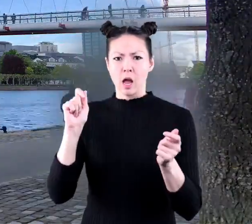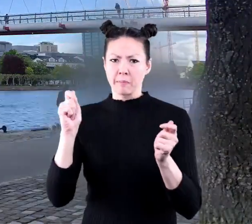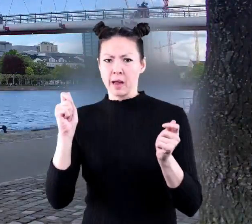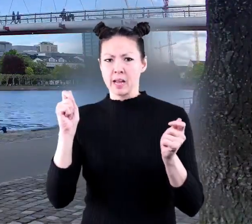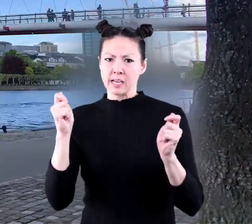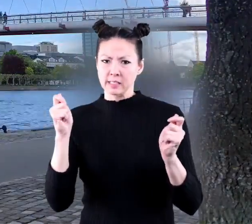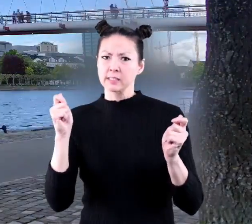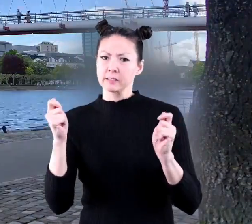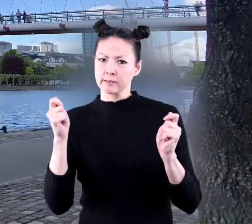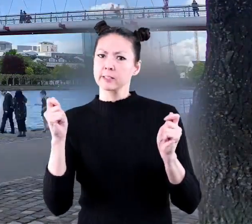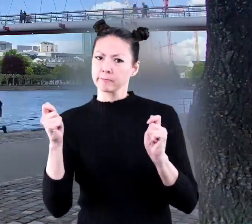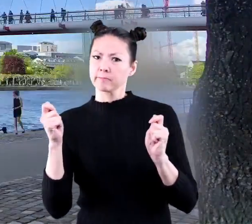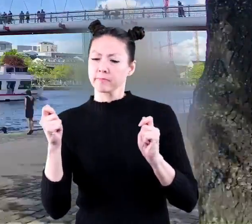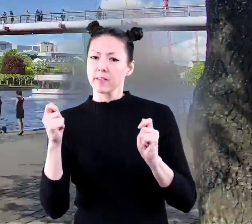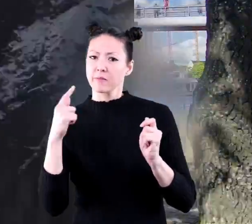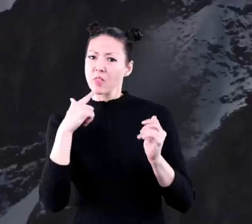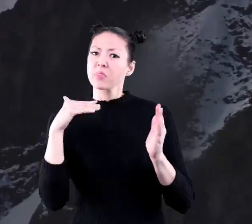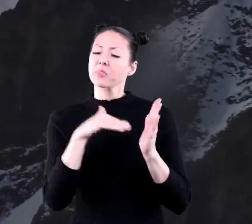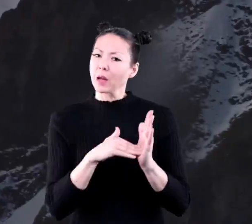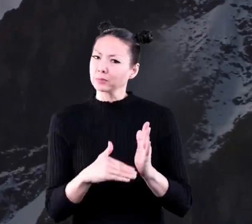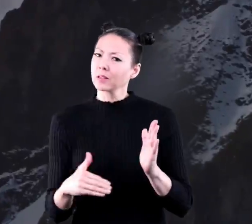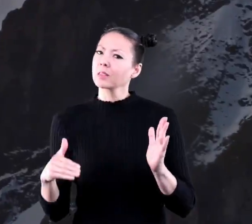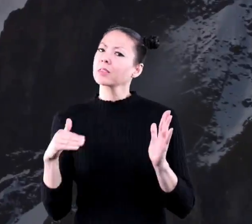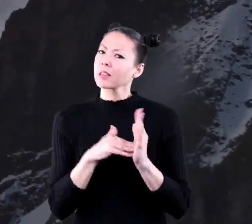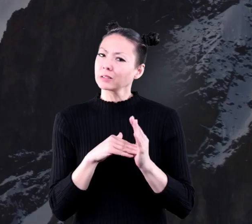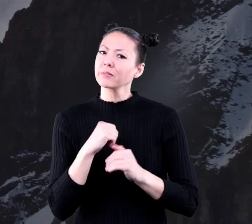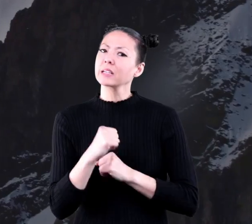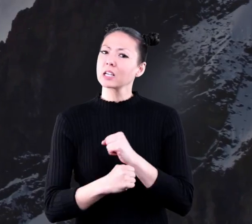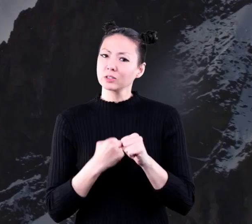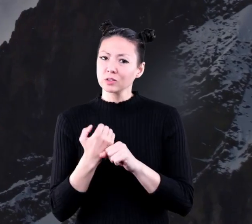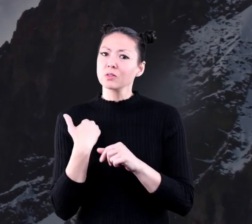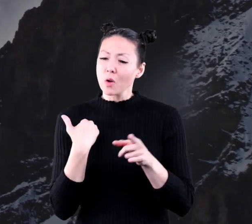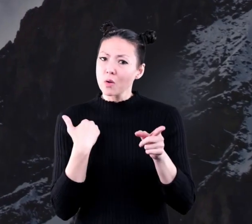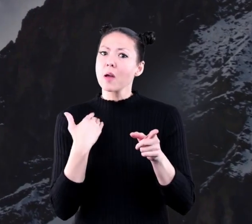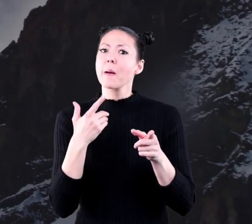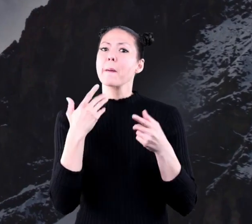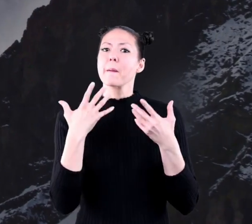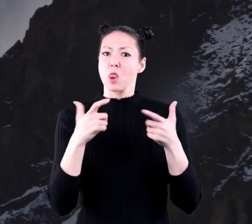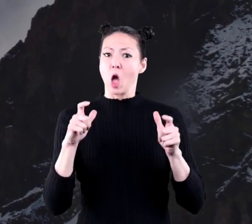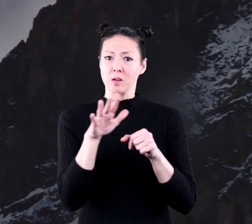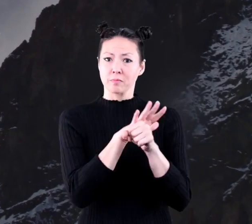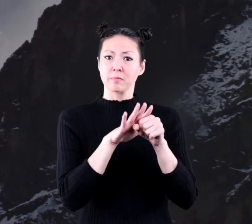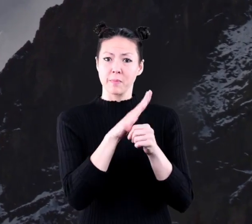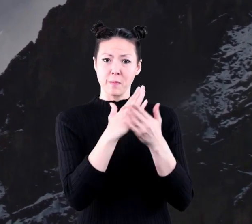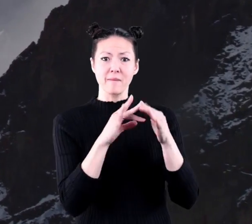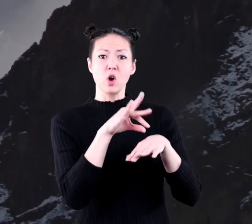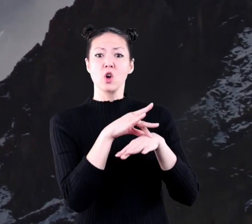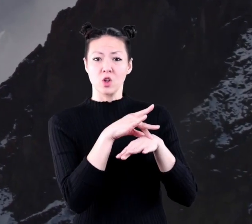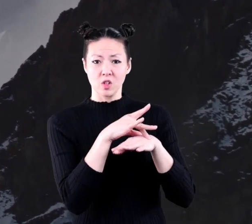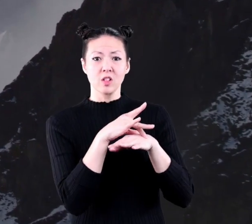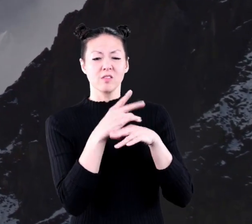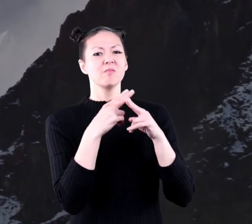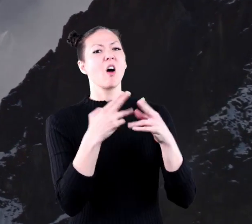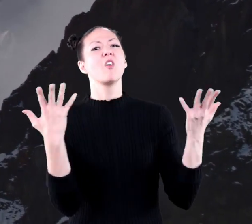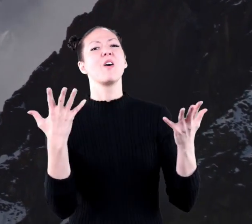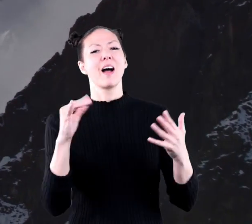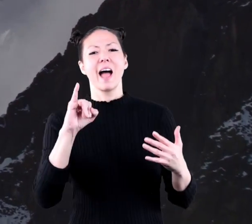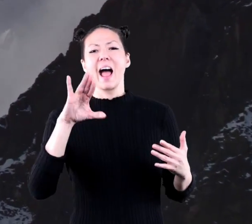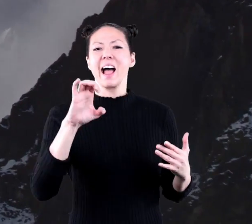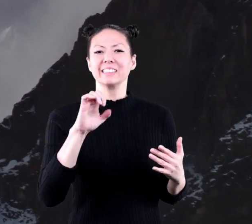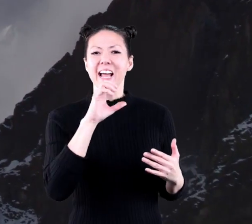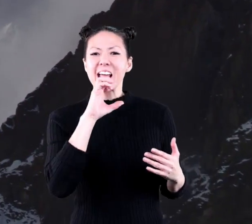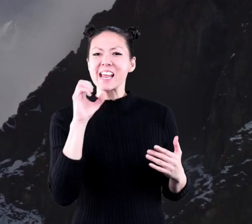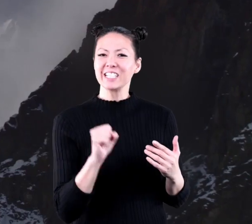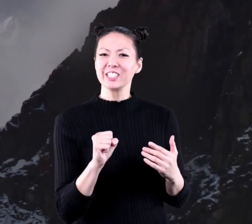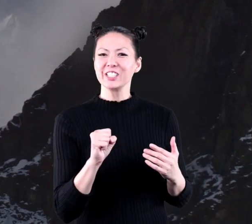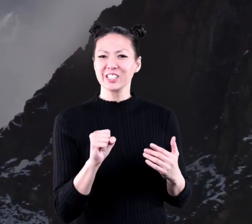the climate has changed. Many thousands of years ago, a large part of the Earth was covered in ice during an era called